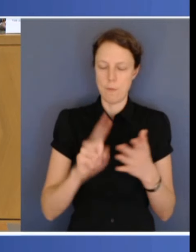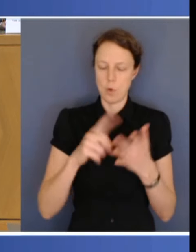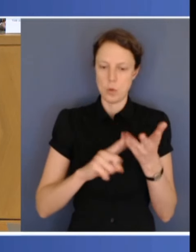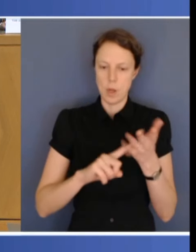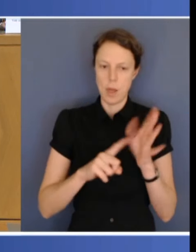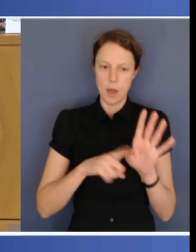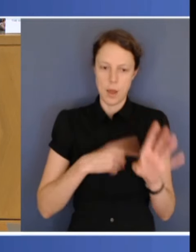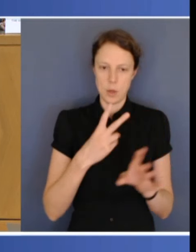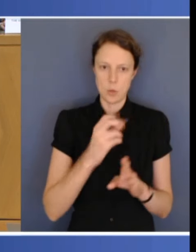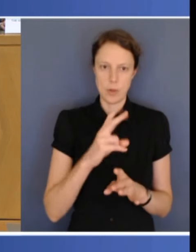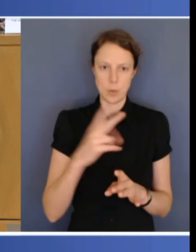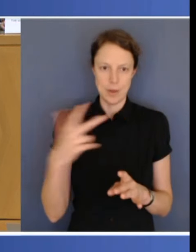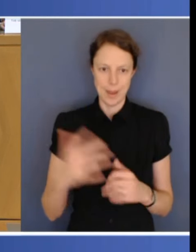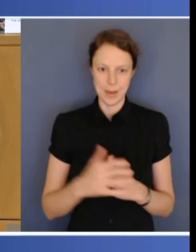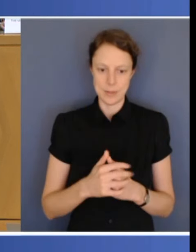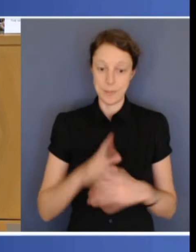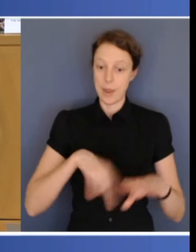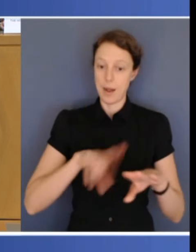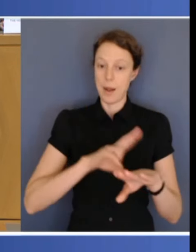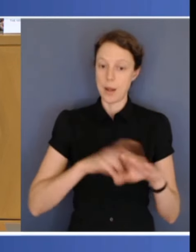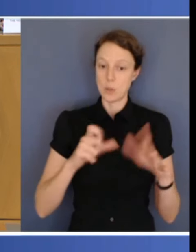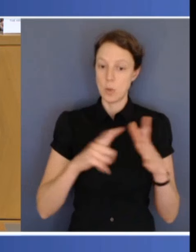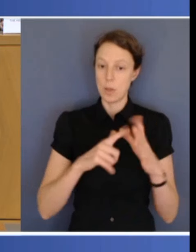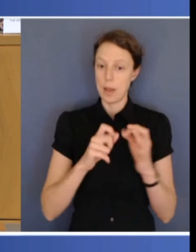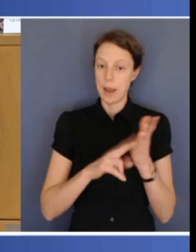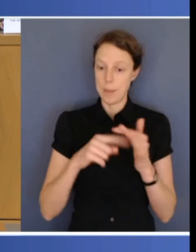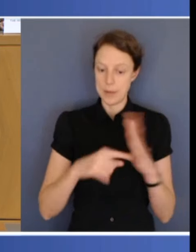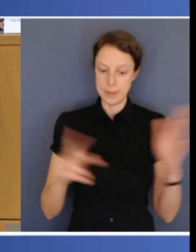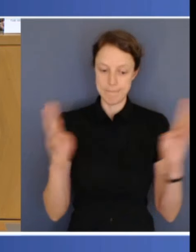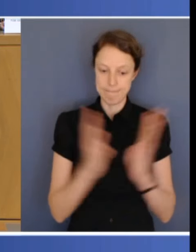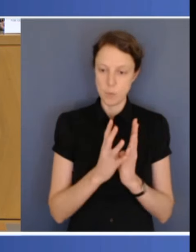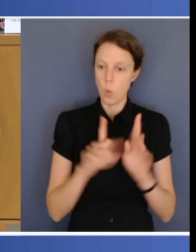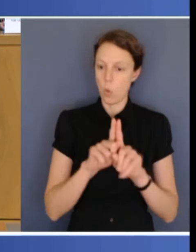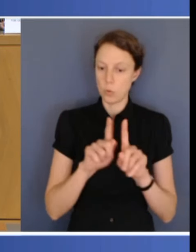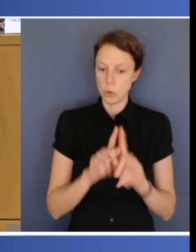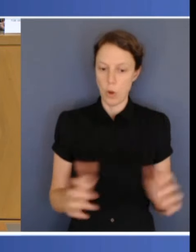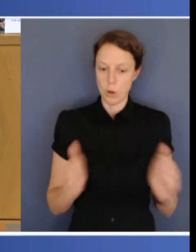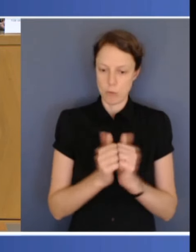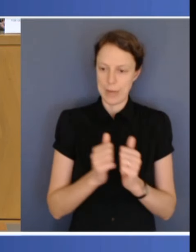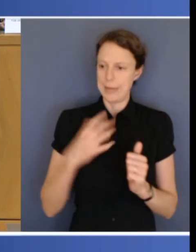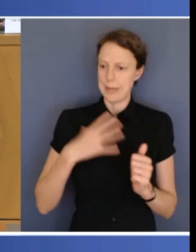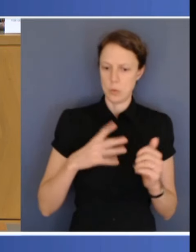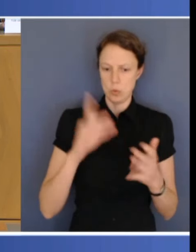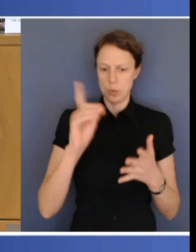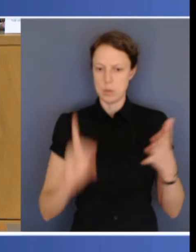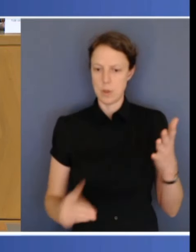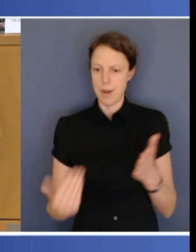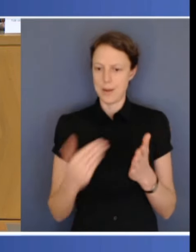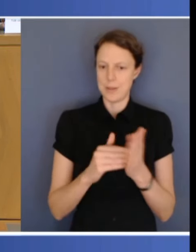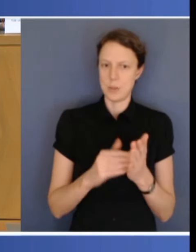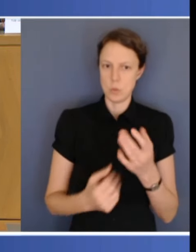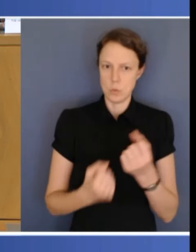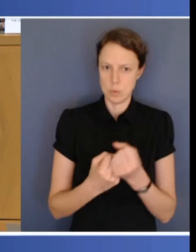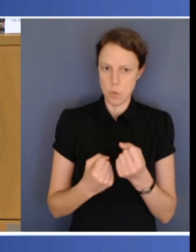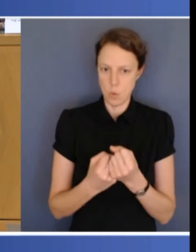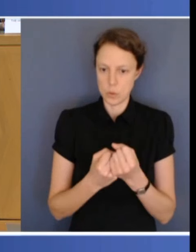design additional foundation supports to be jointly commissioned by the Commonwealth and the States, with the work oversighted by the